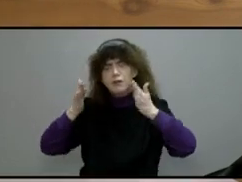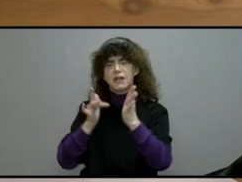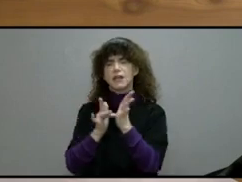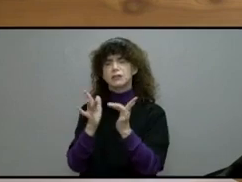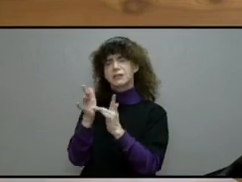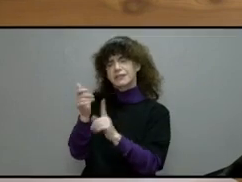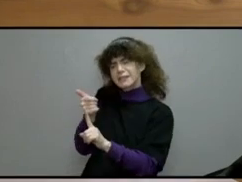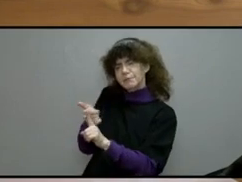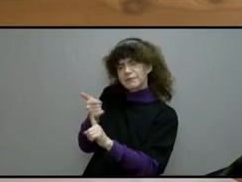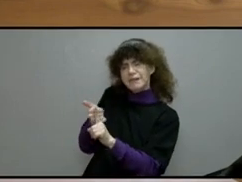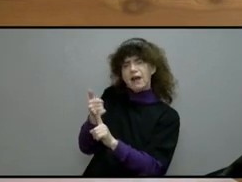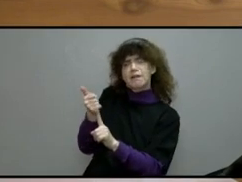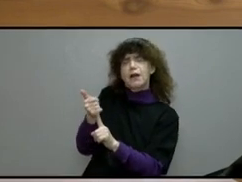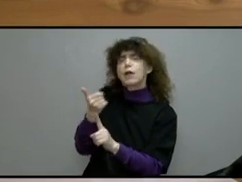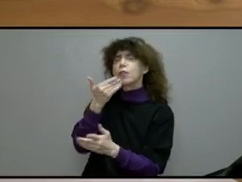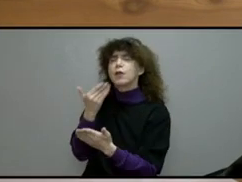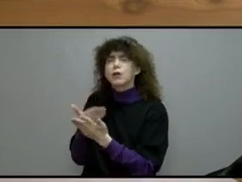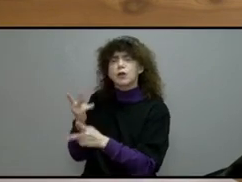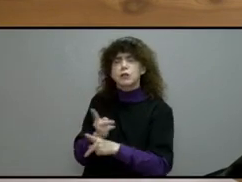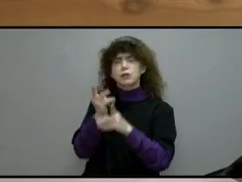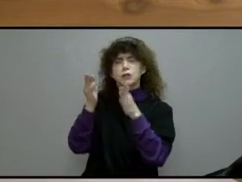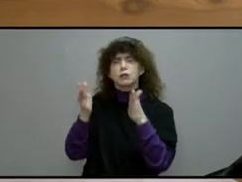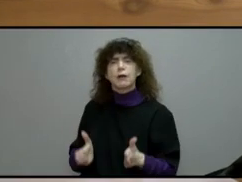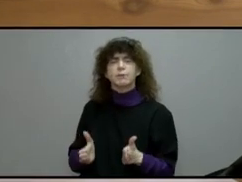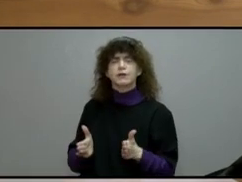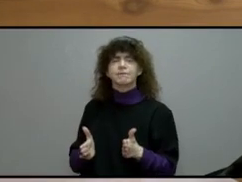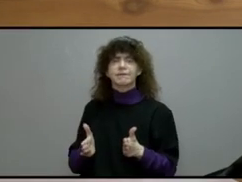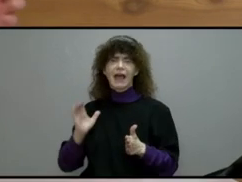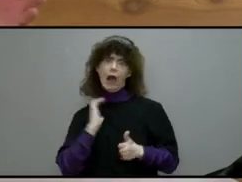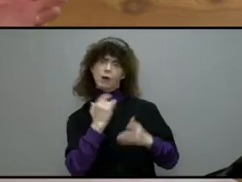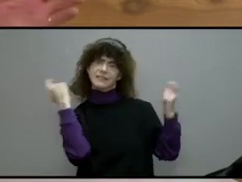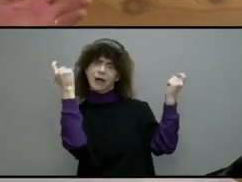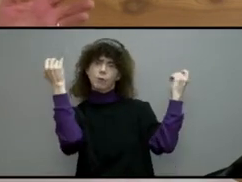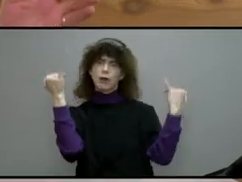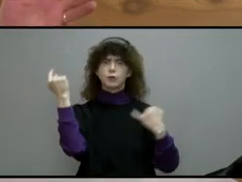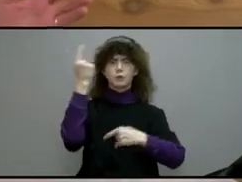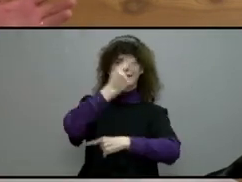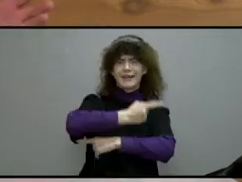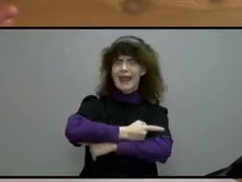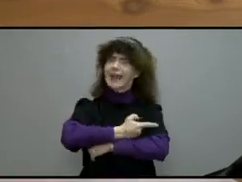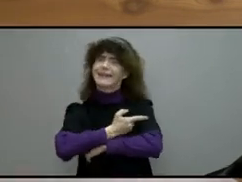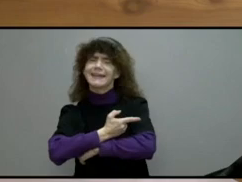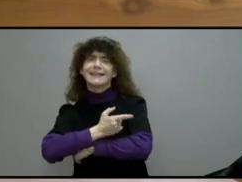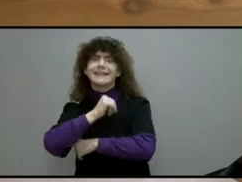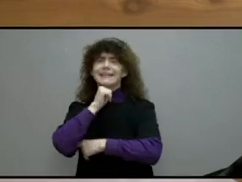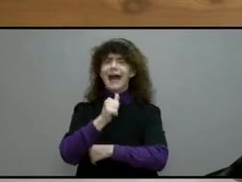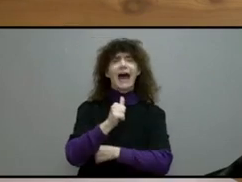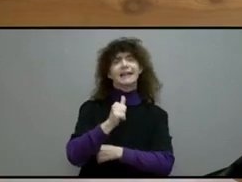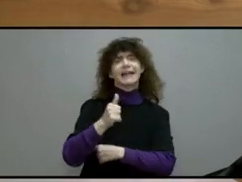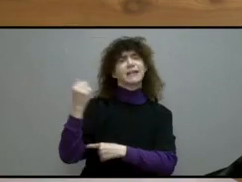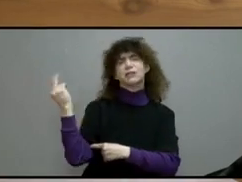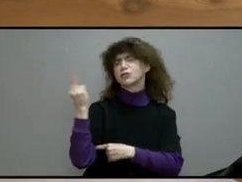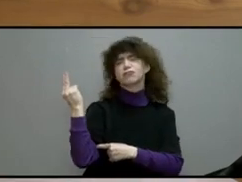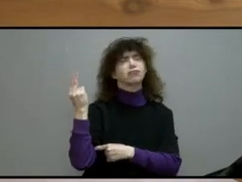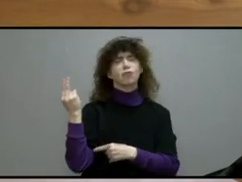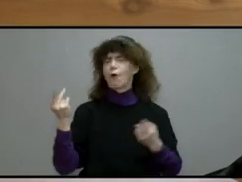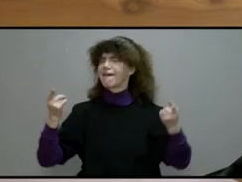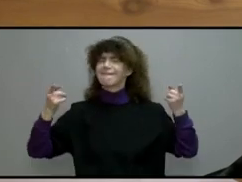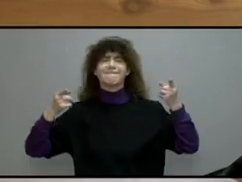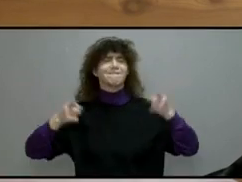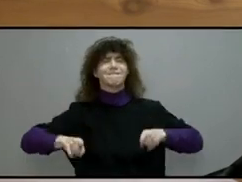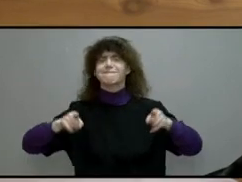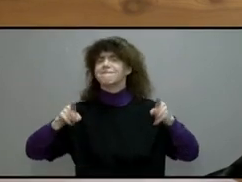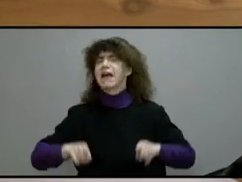So our Good Shepherd Sunday is not a commemoration of something that happened many years ago